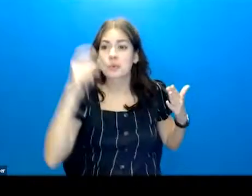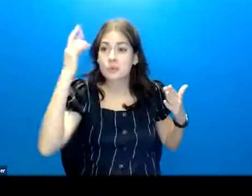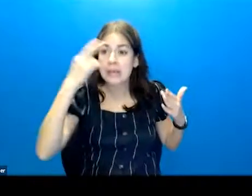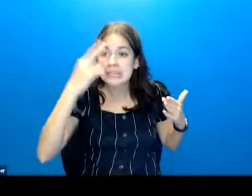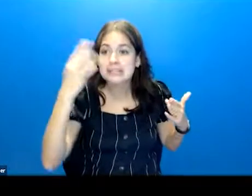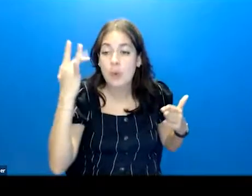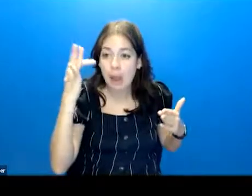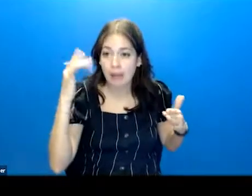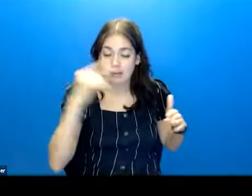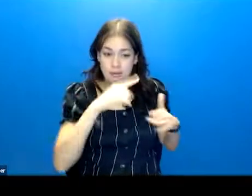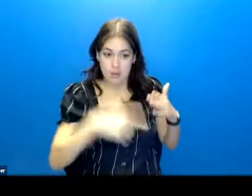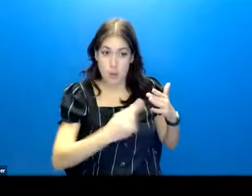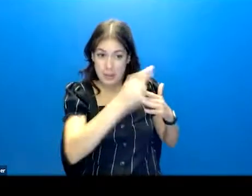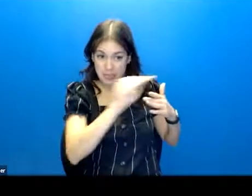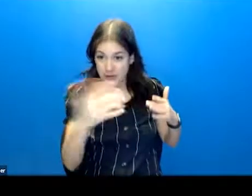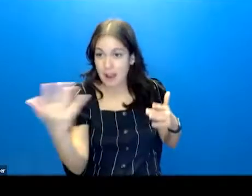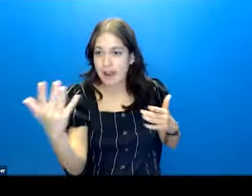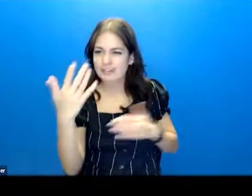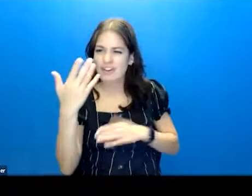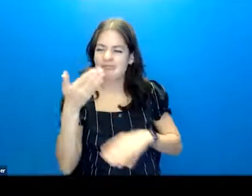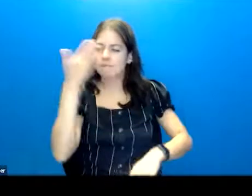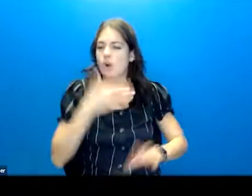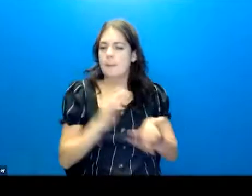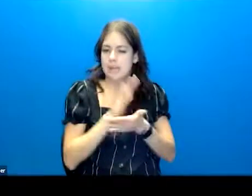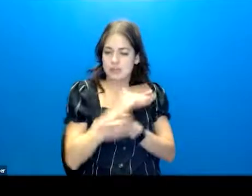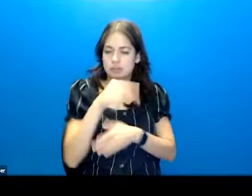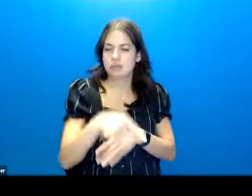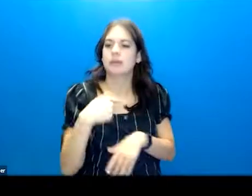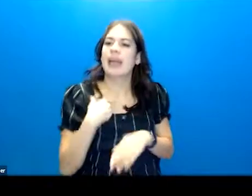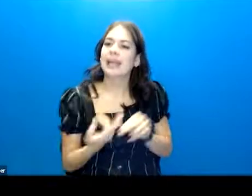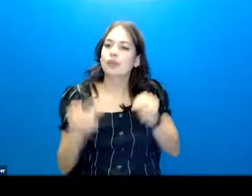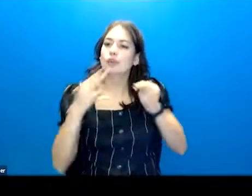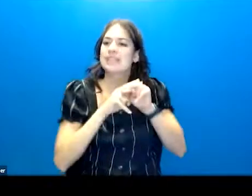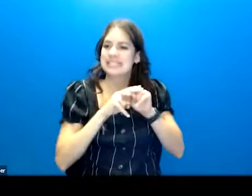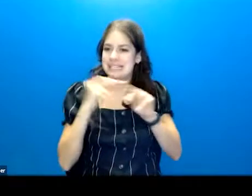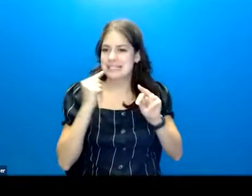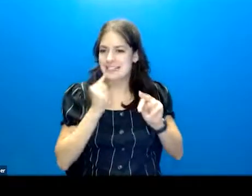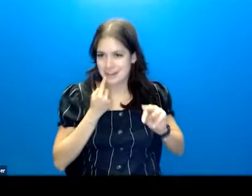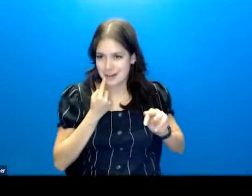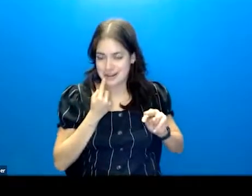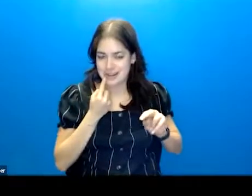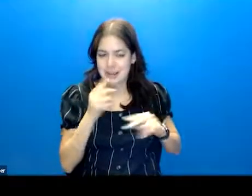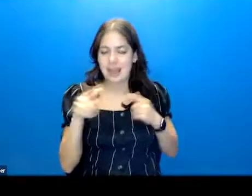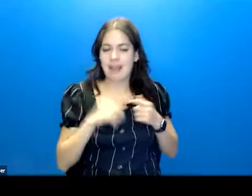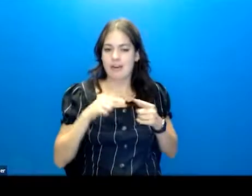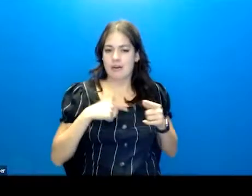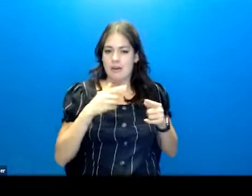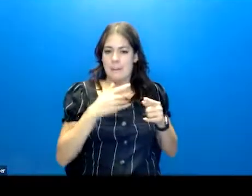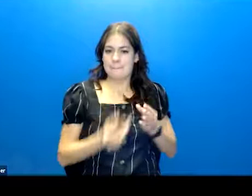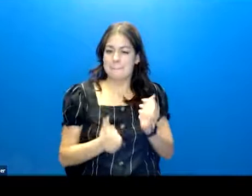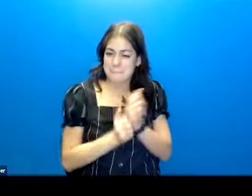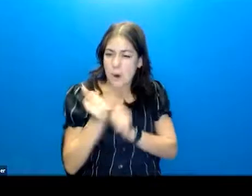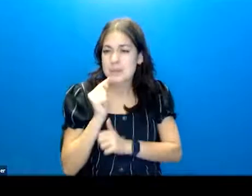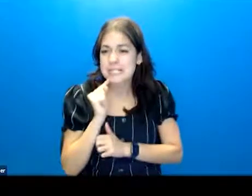you think about that items one through five on the front page that is increasing in severity. And then you're going to take the most